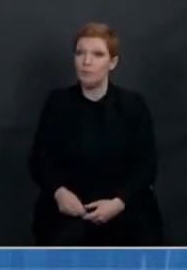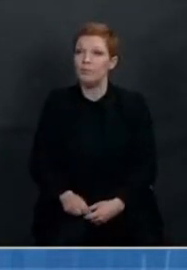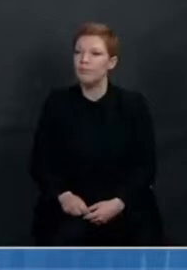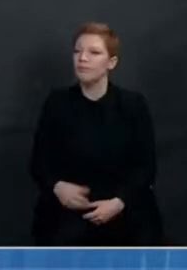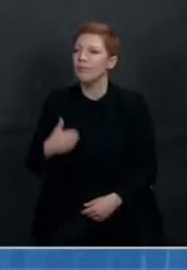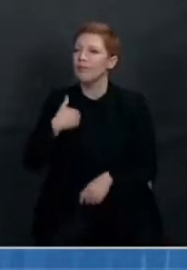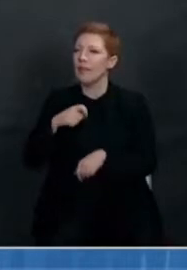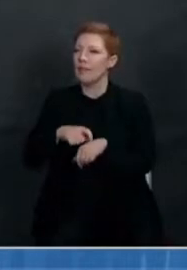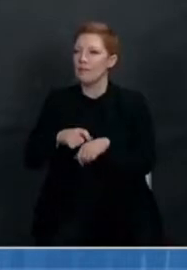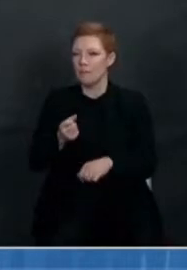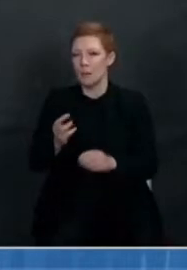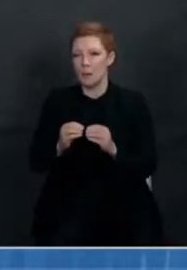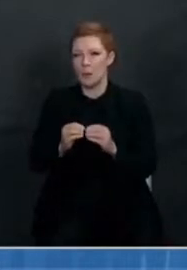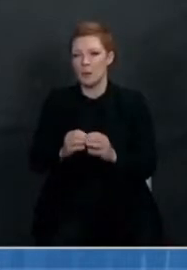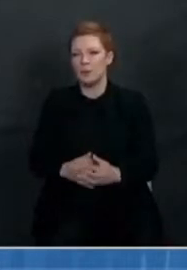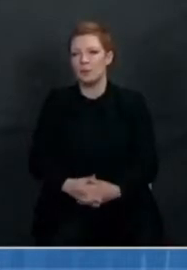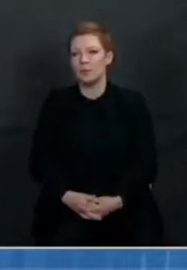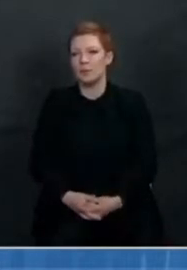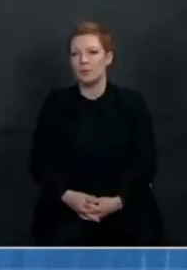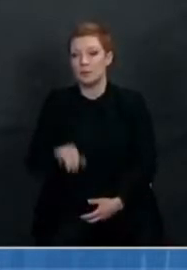questions. Next, we'll go to Jonathan Cohn.